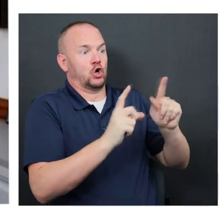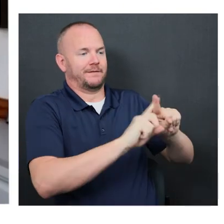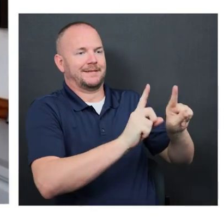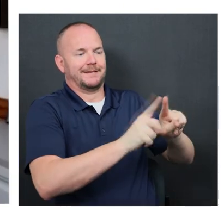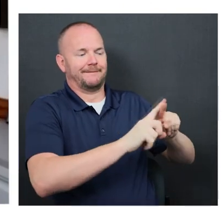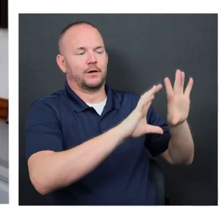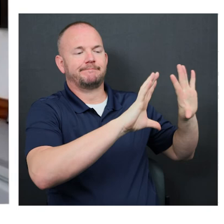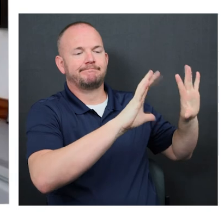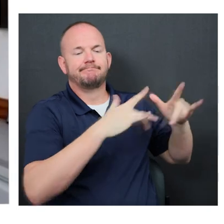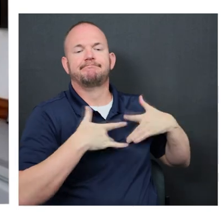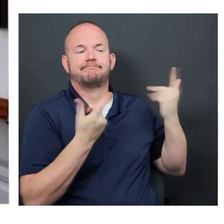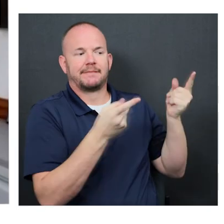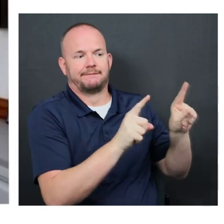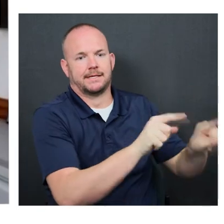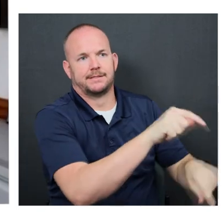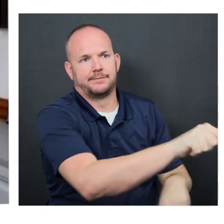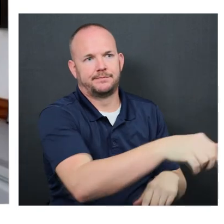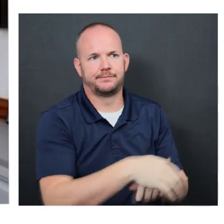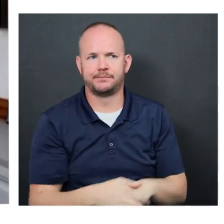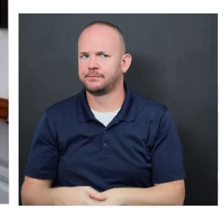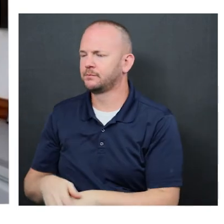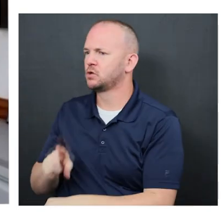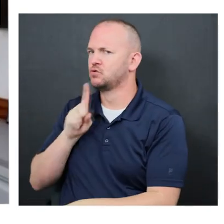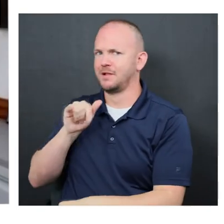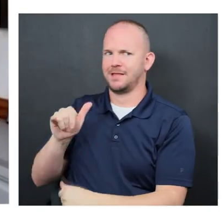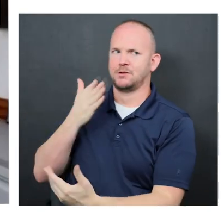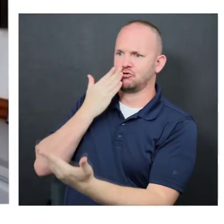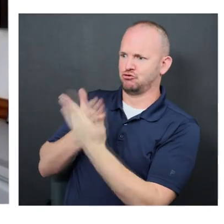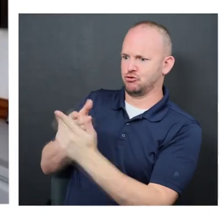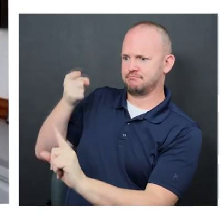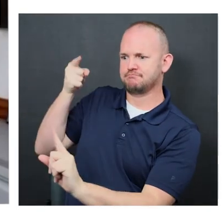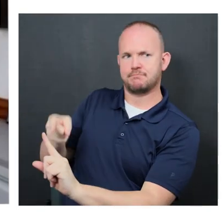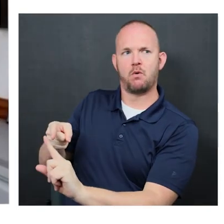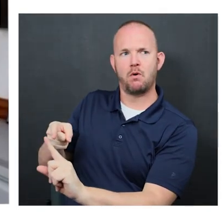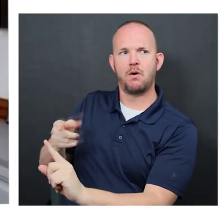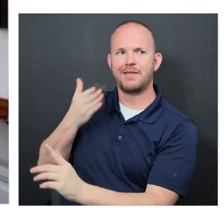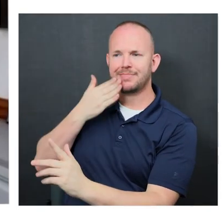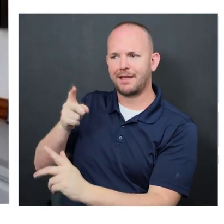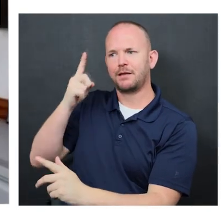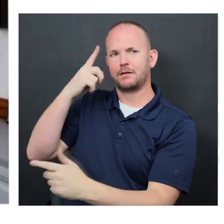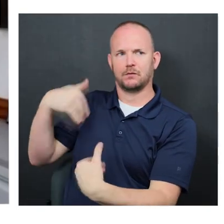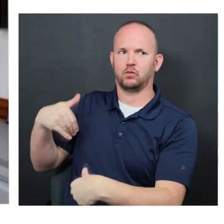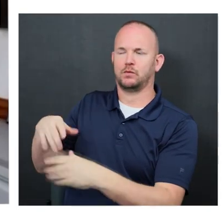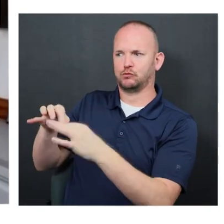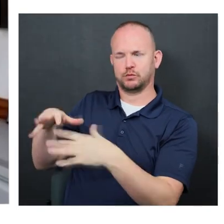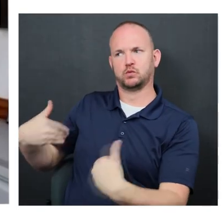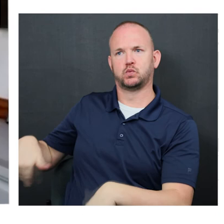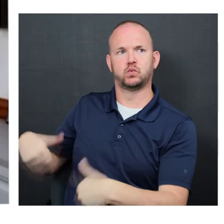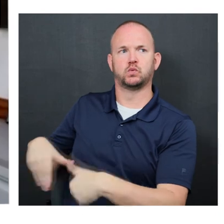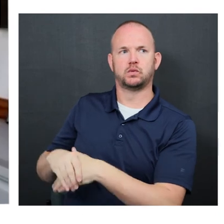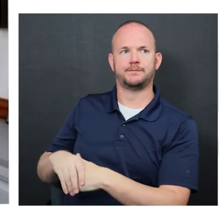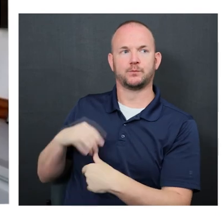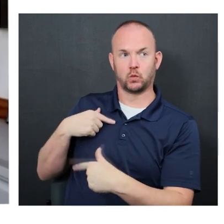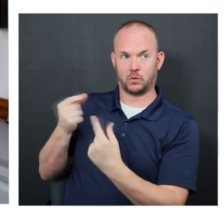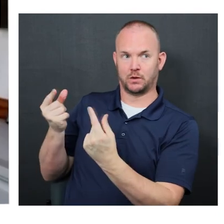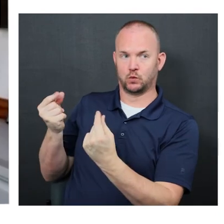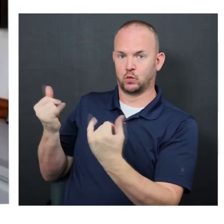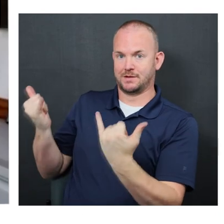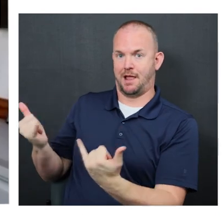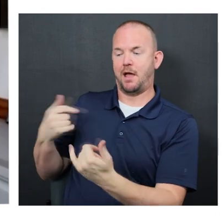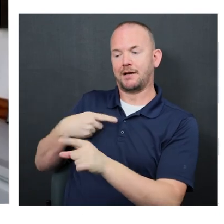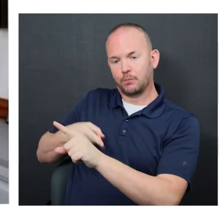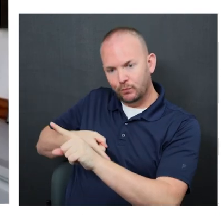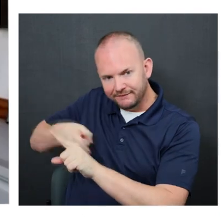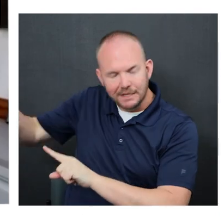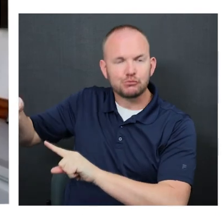capacities. That that's very, very, point. That's great advice for interpreters as well on what we can